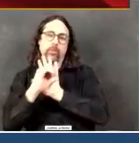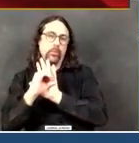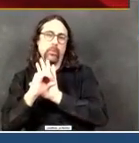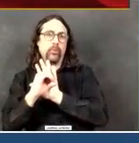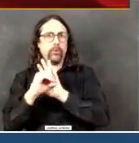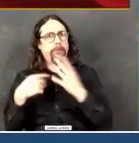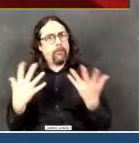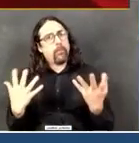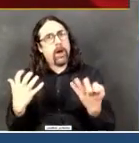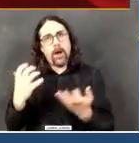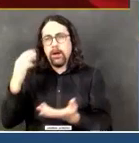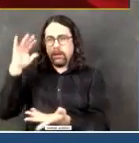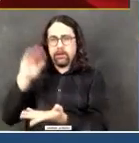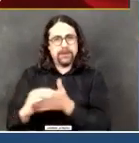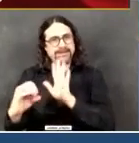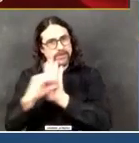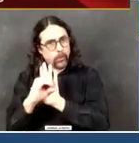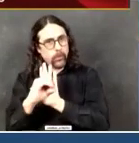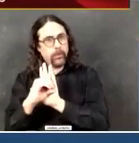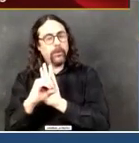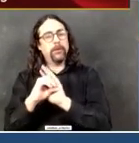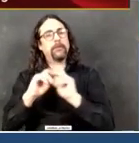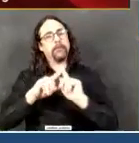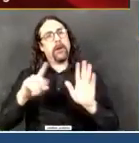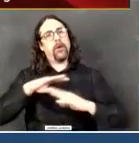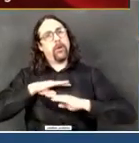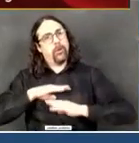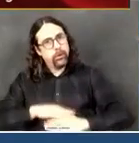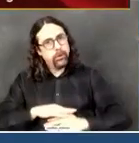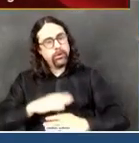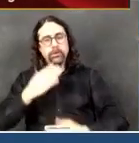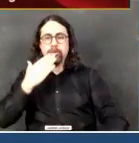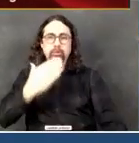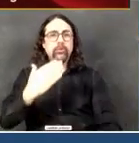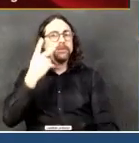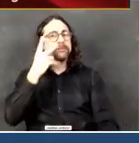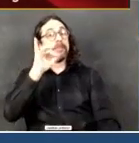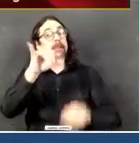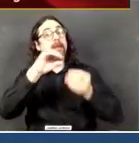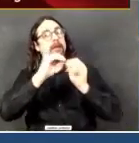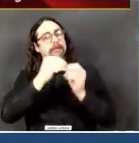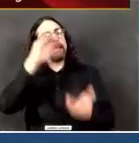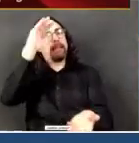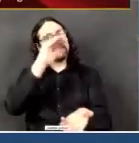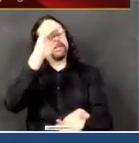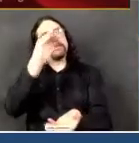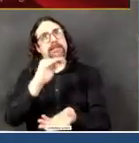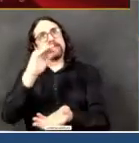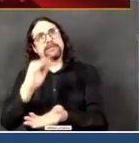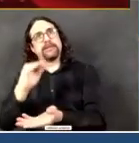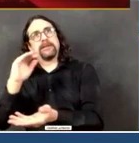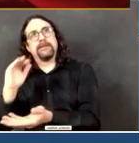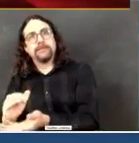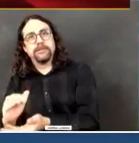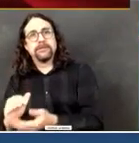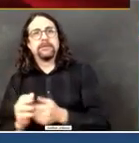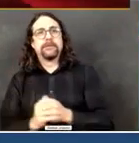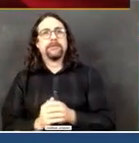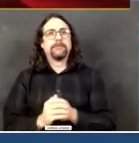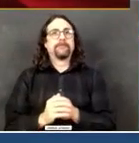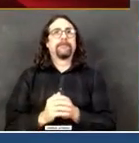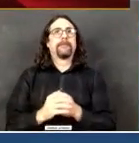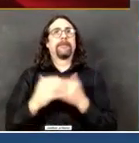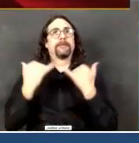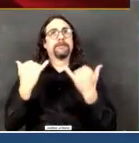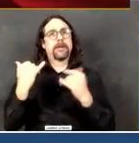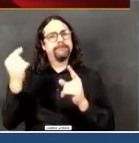When it comes to the equipment and the supplies that we need to get us through this next coming week,